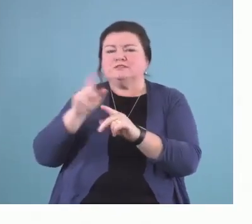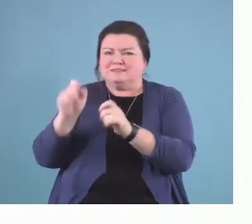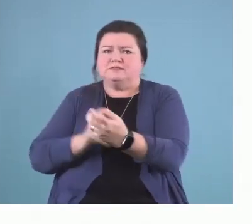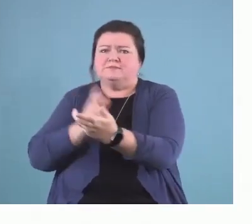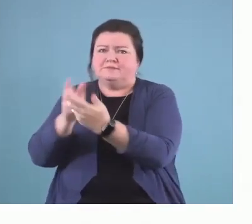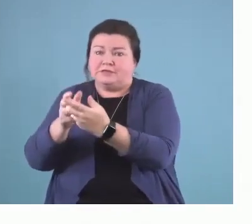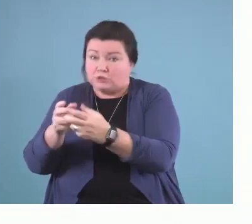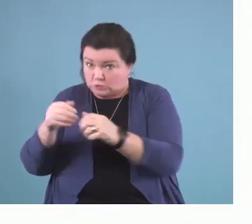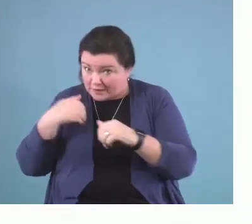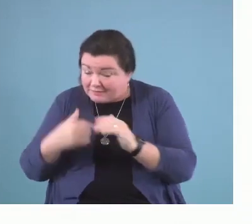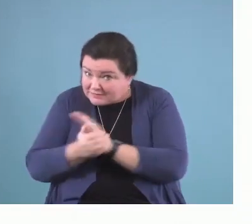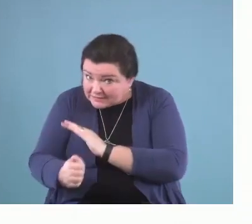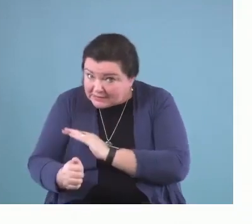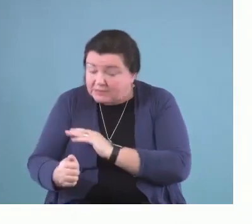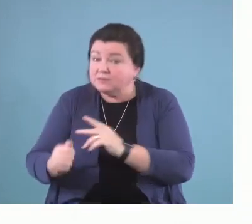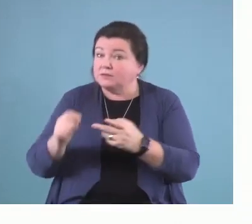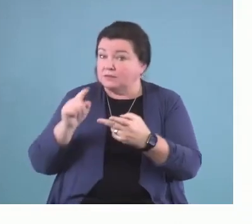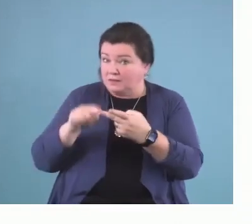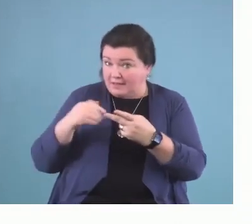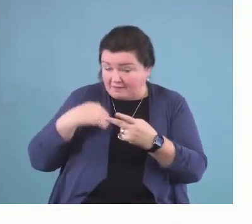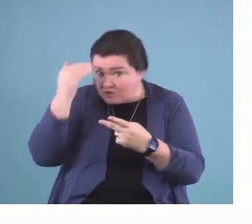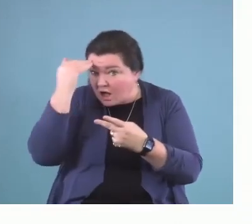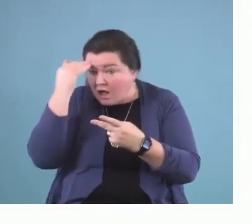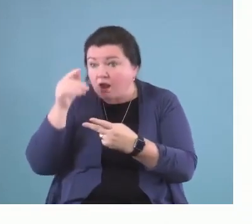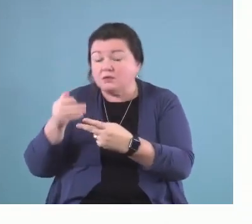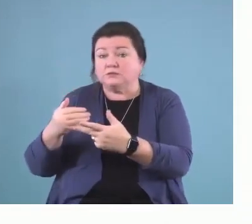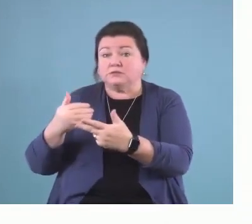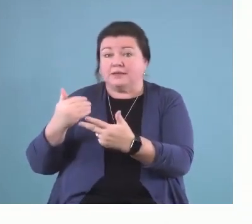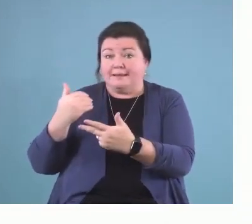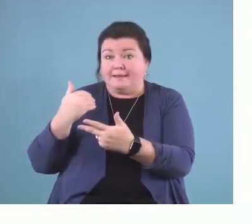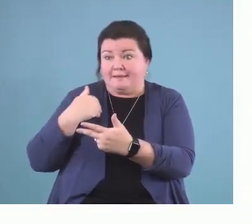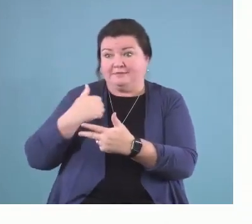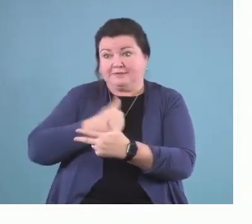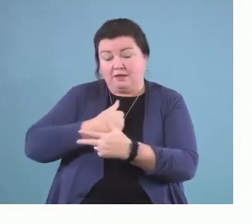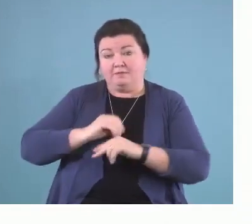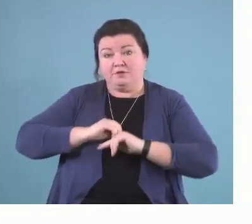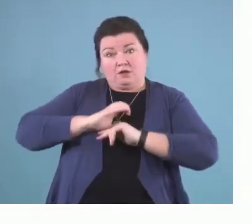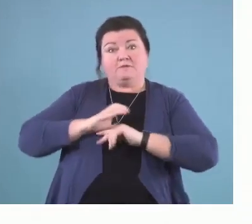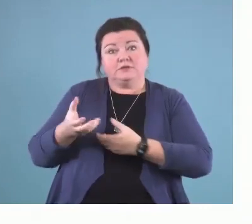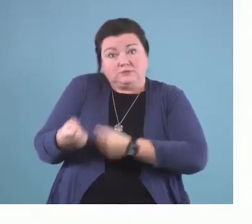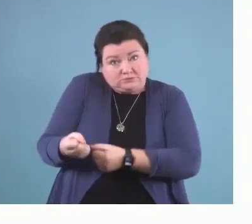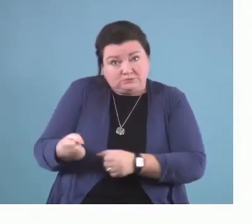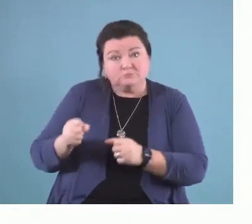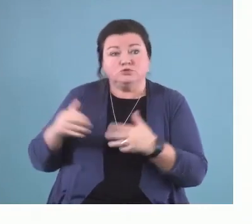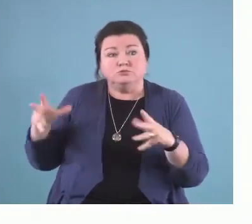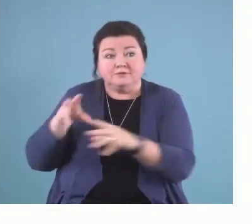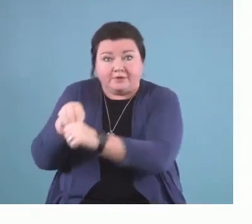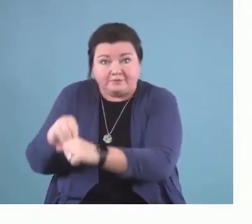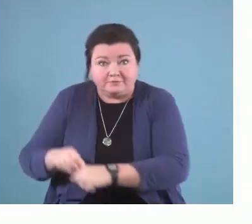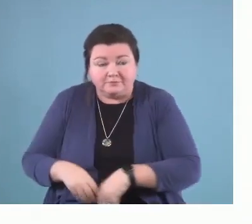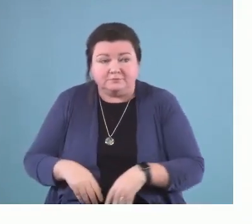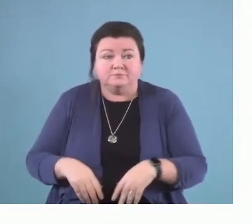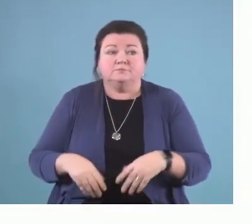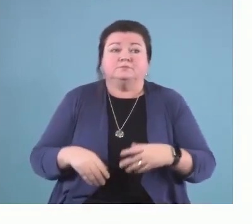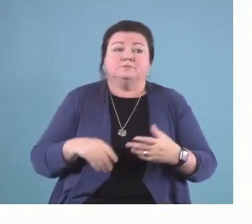So, do they have the skills? Do they have the knowledge? Do they have the self-confidence? physical and social